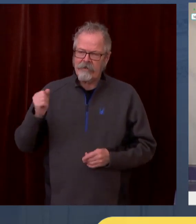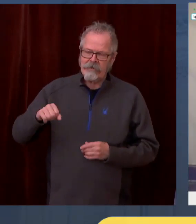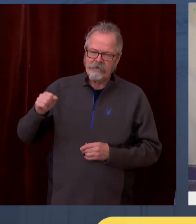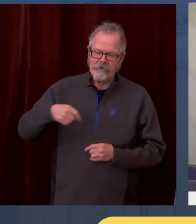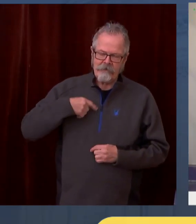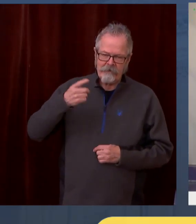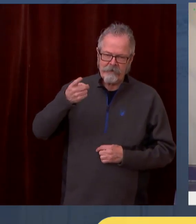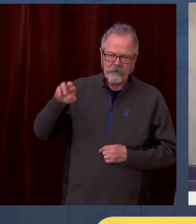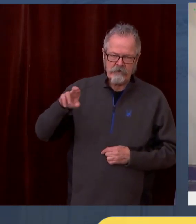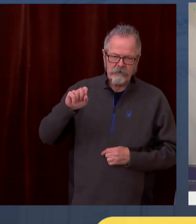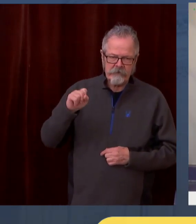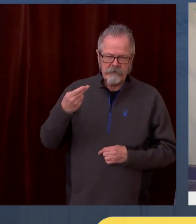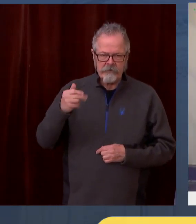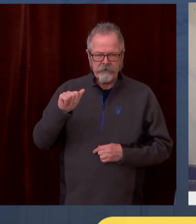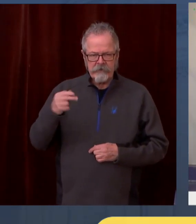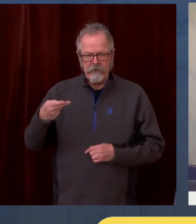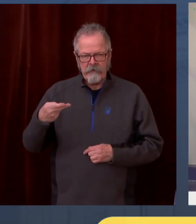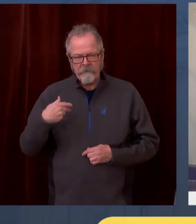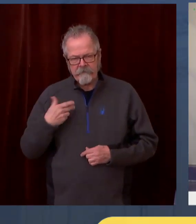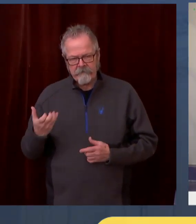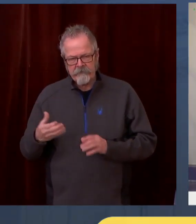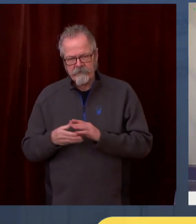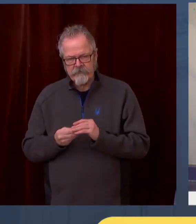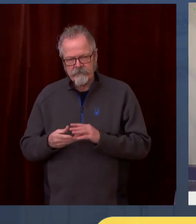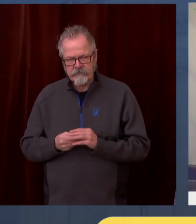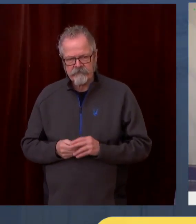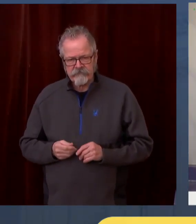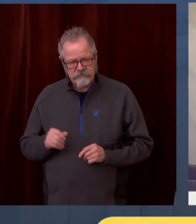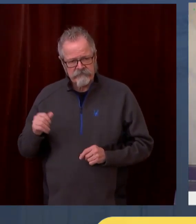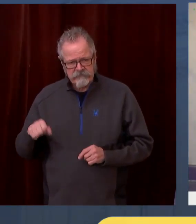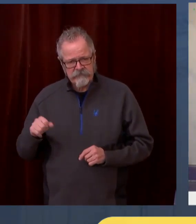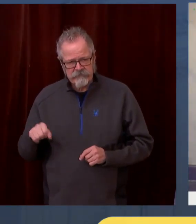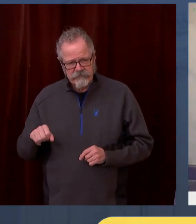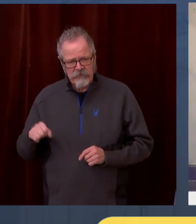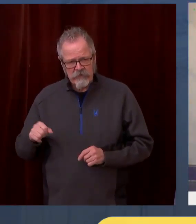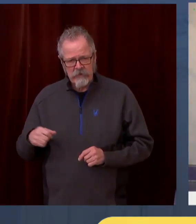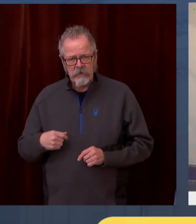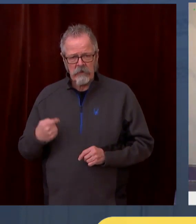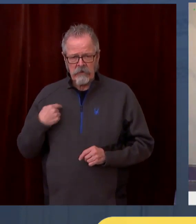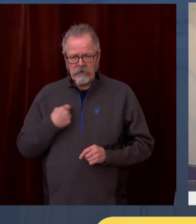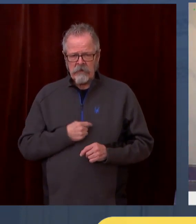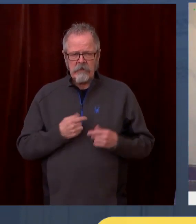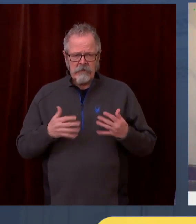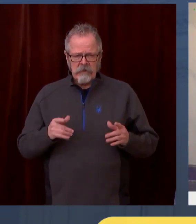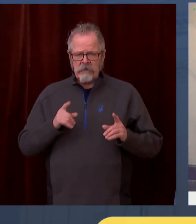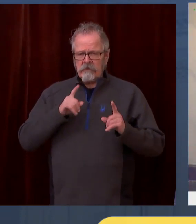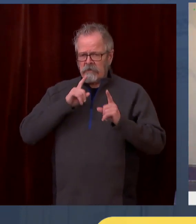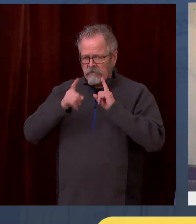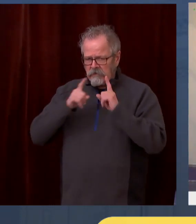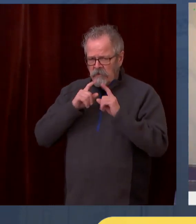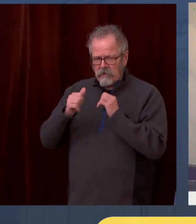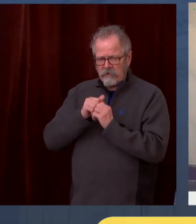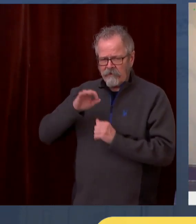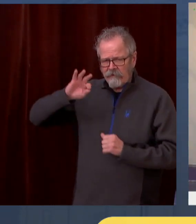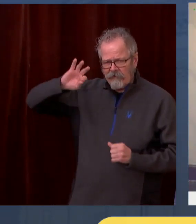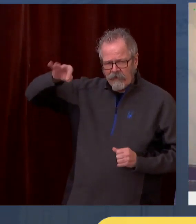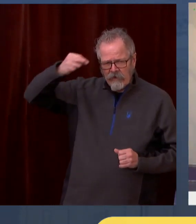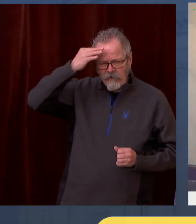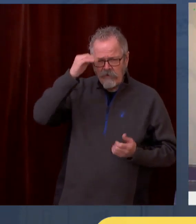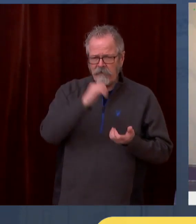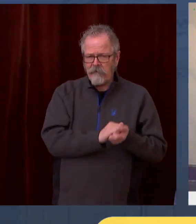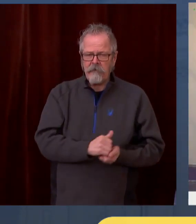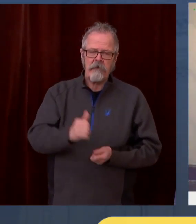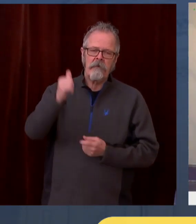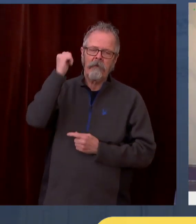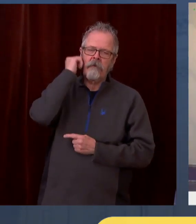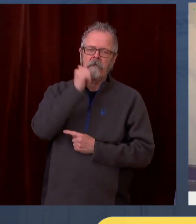we're watching and we have conversations almost on a daily basis with our federal partners, including the CDC, about changing guidance and